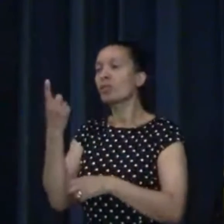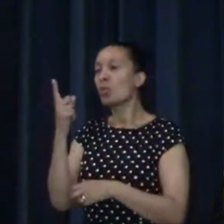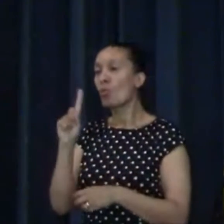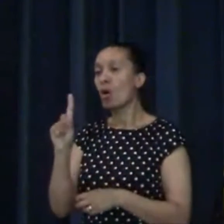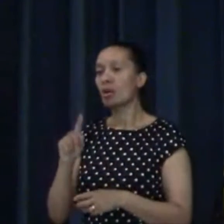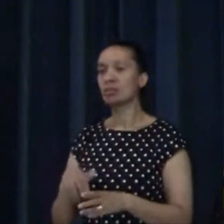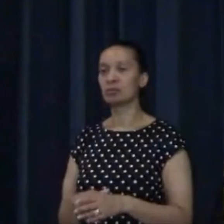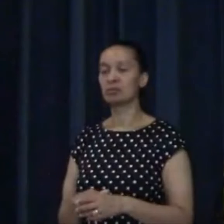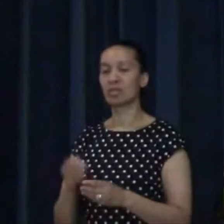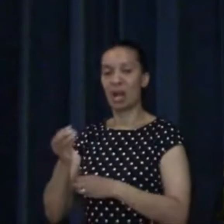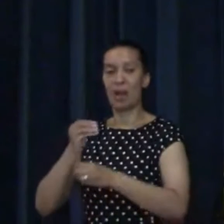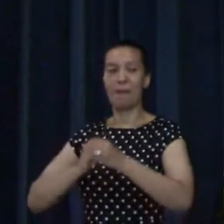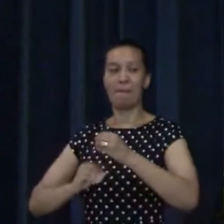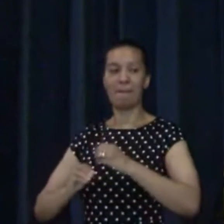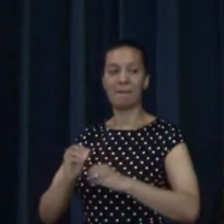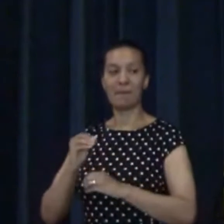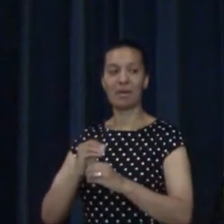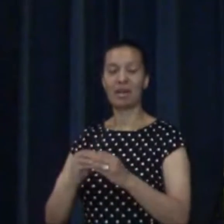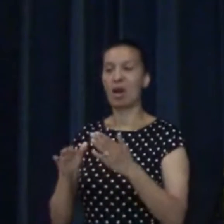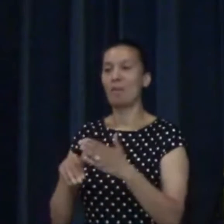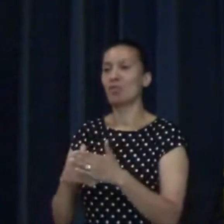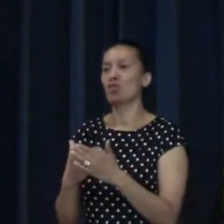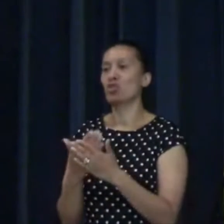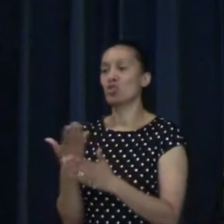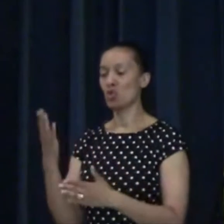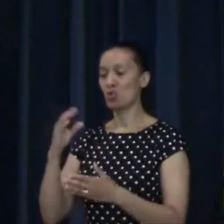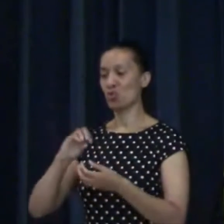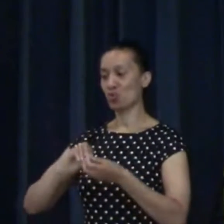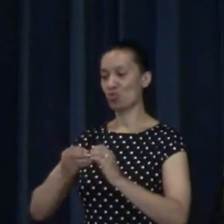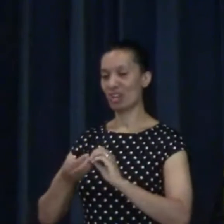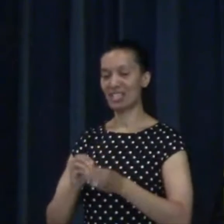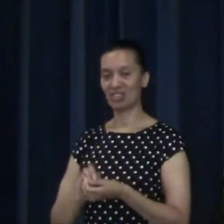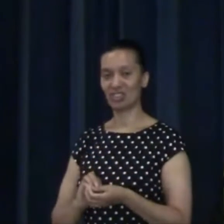We become a new creation.